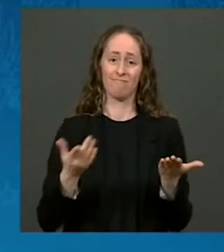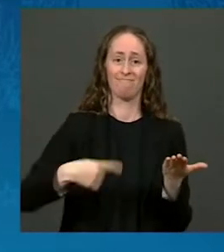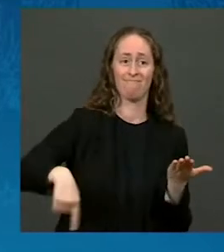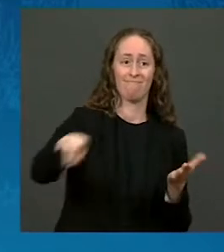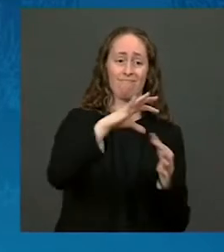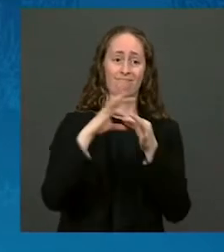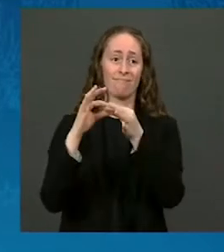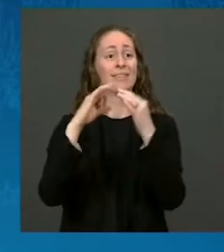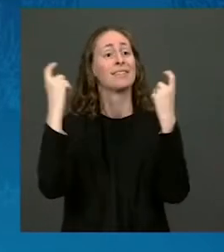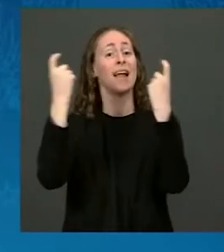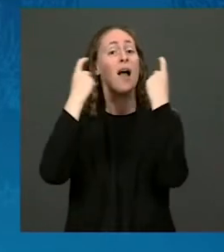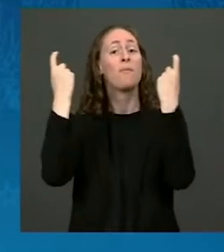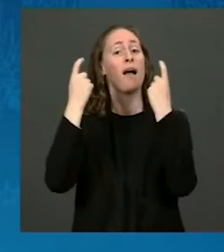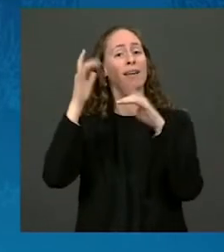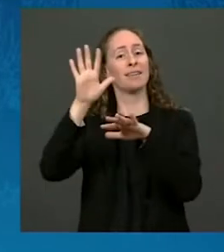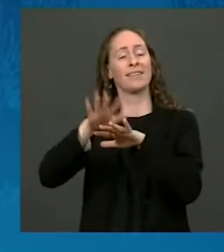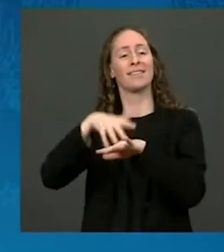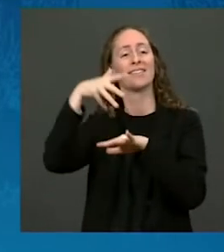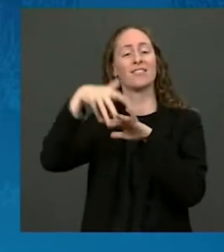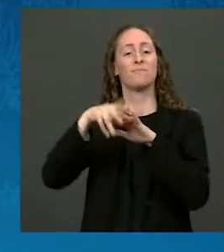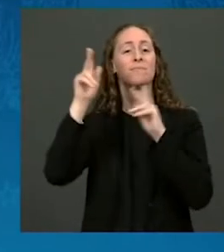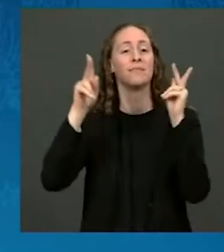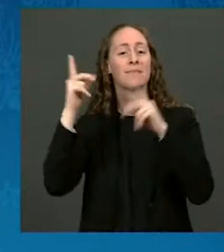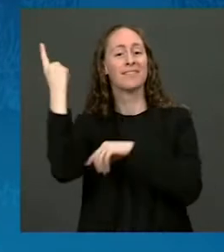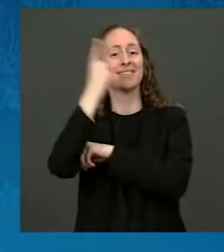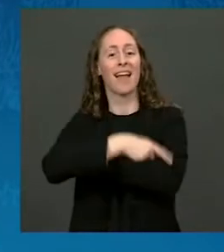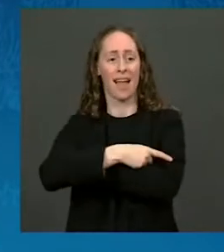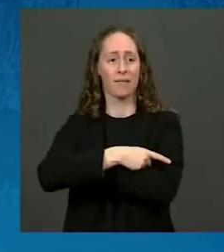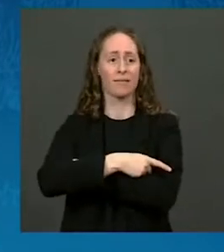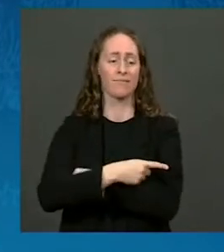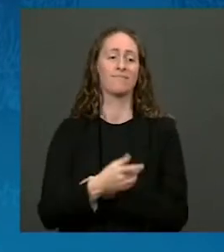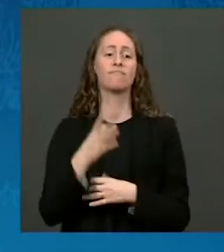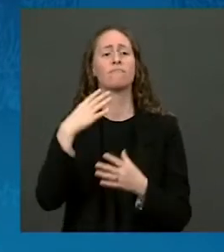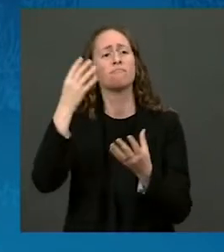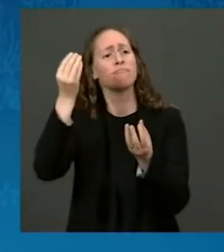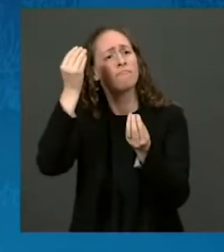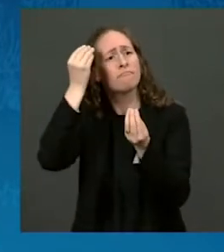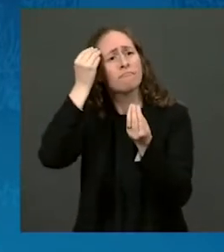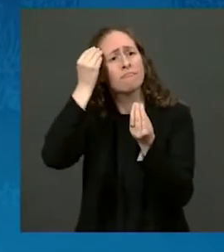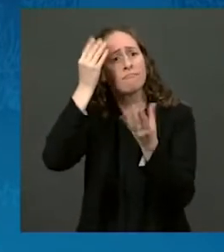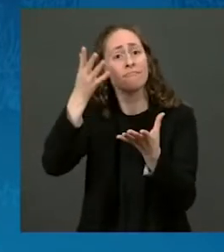Day, as we speak truth about our nation's history.